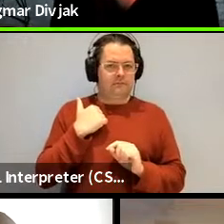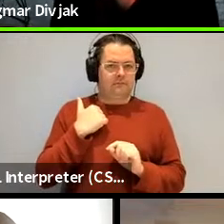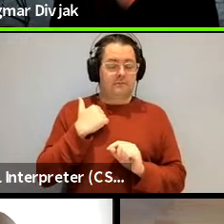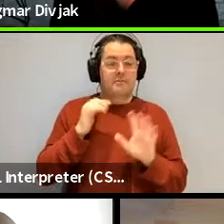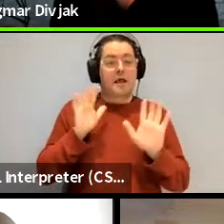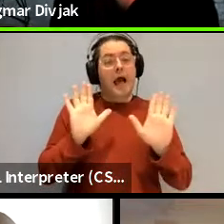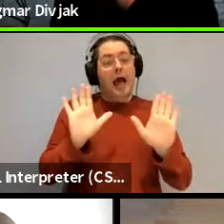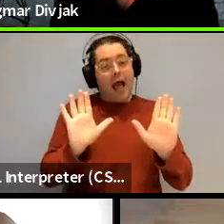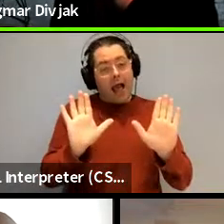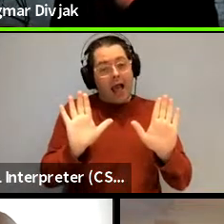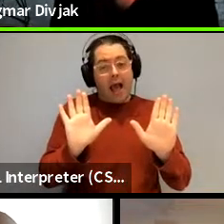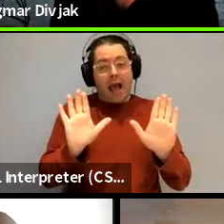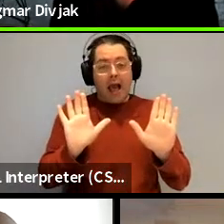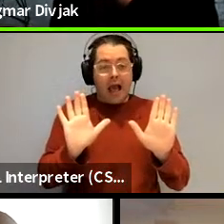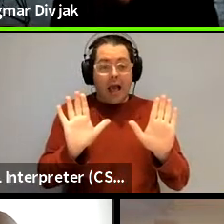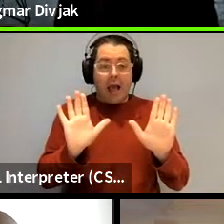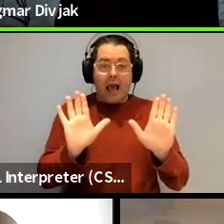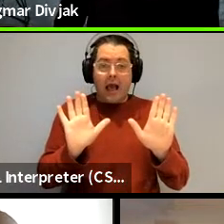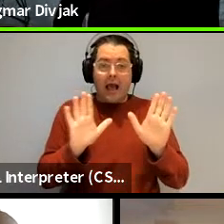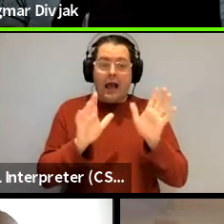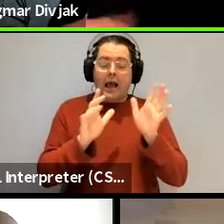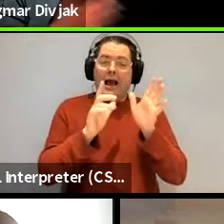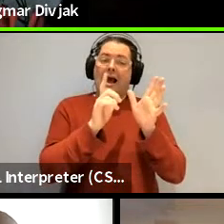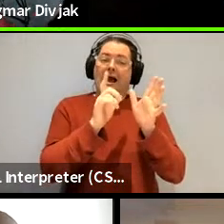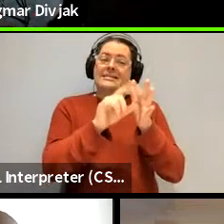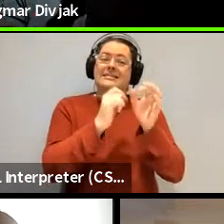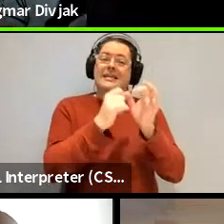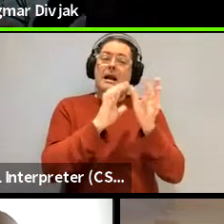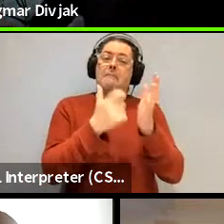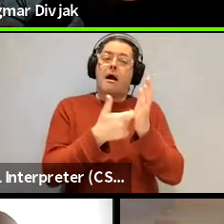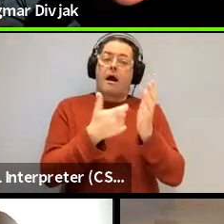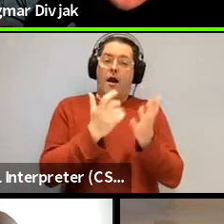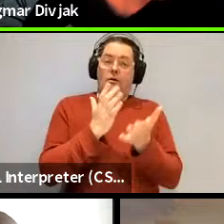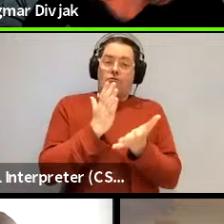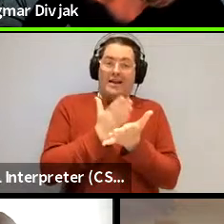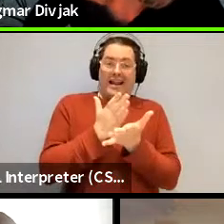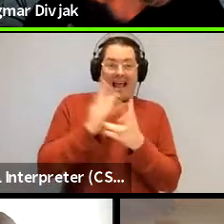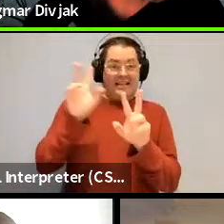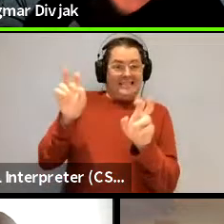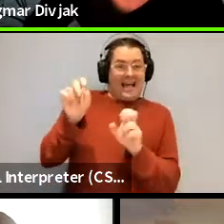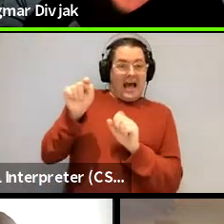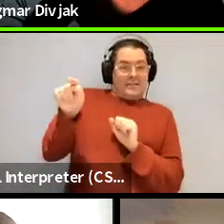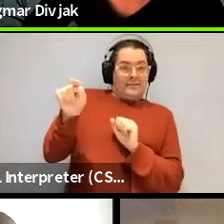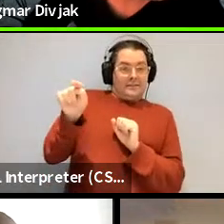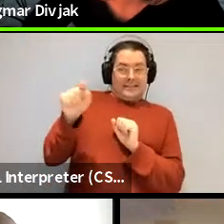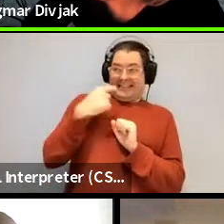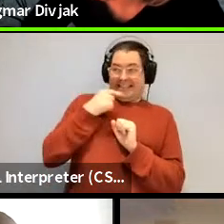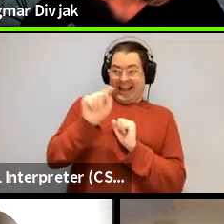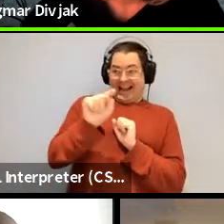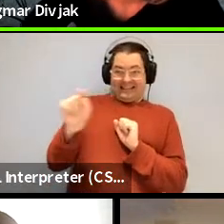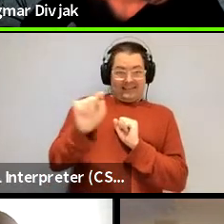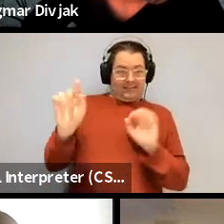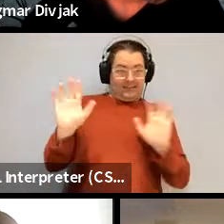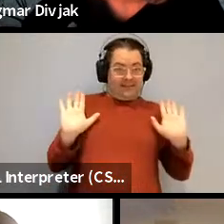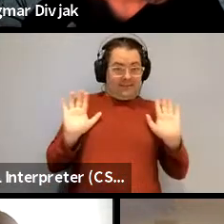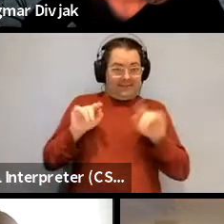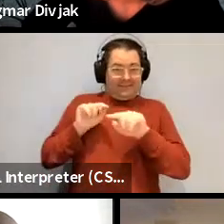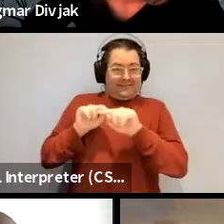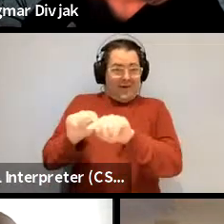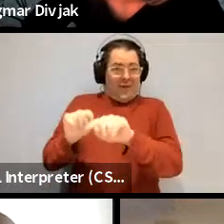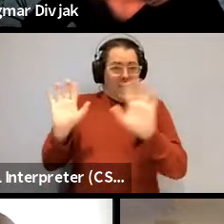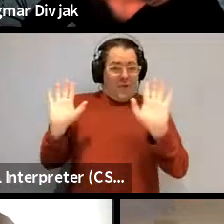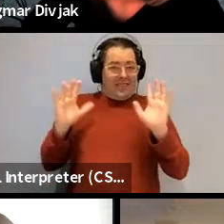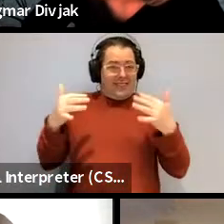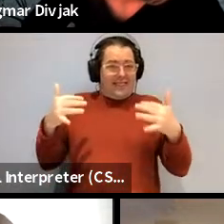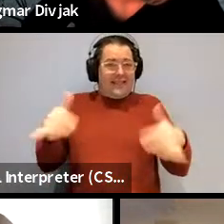that's how it was in the original contribution which is why i cited it um like that but i've always